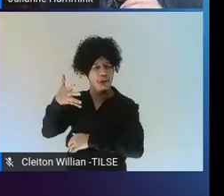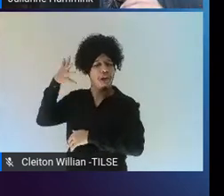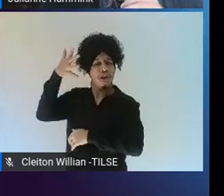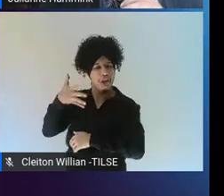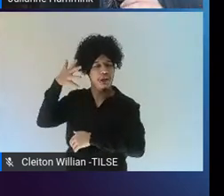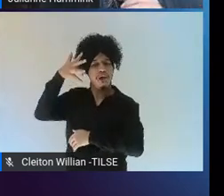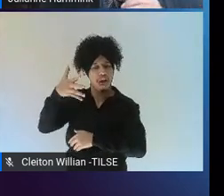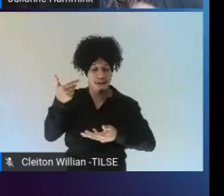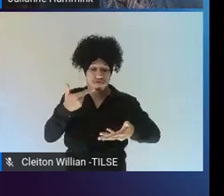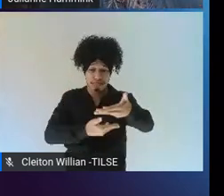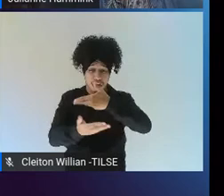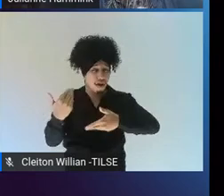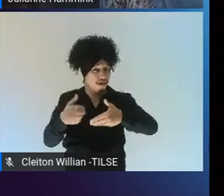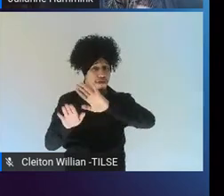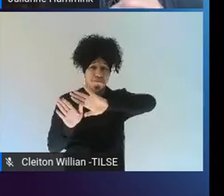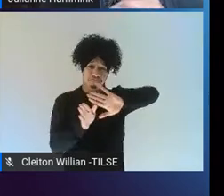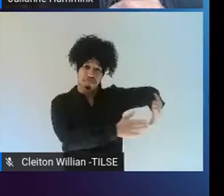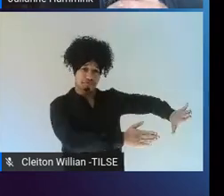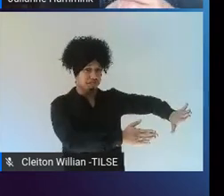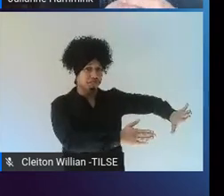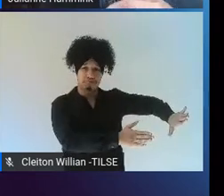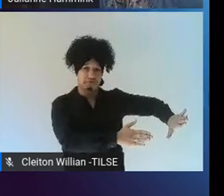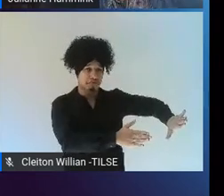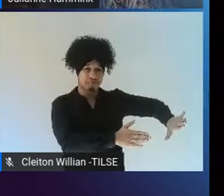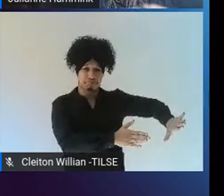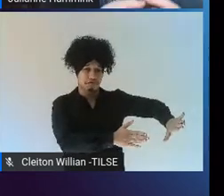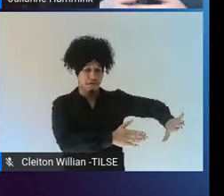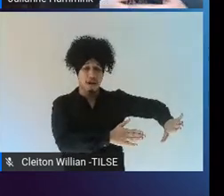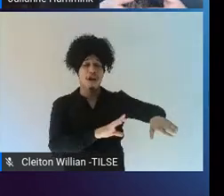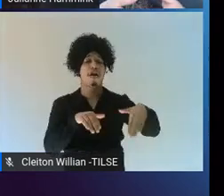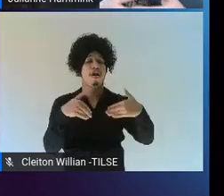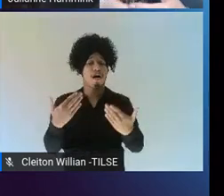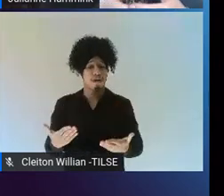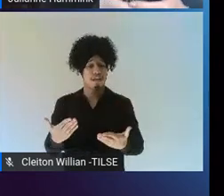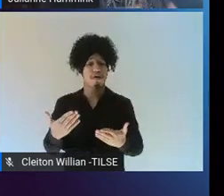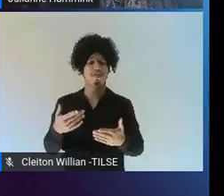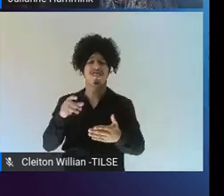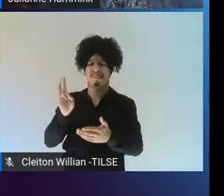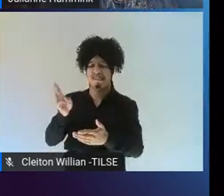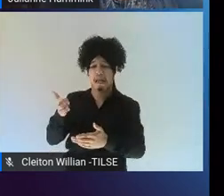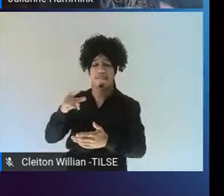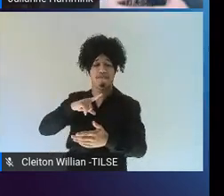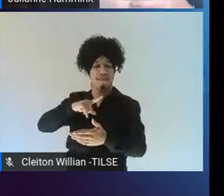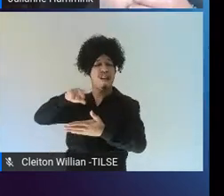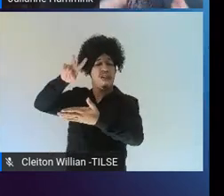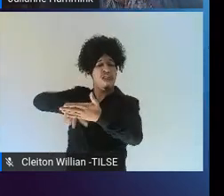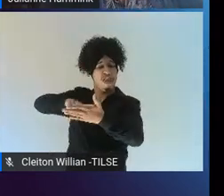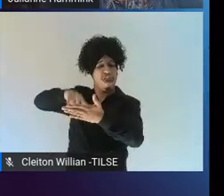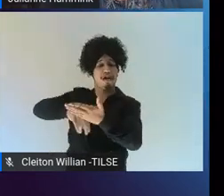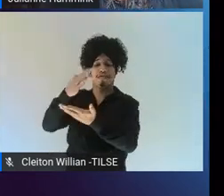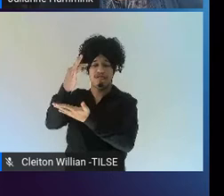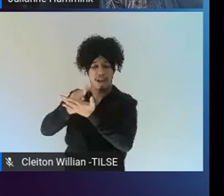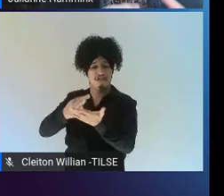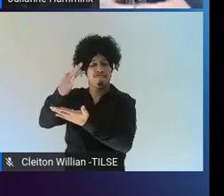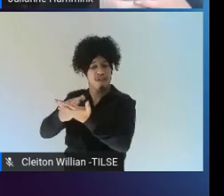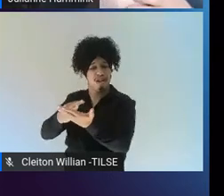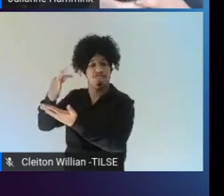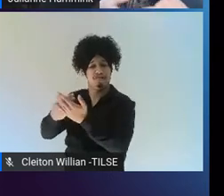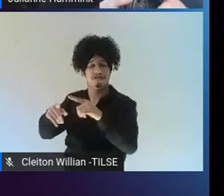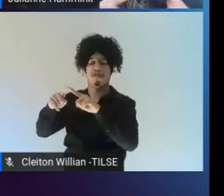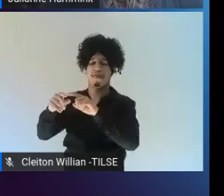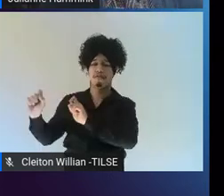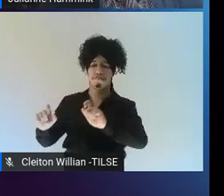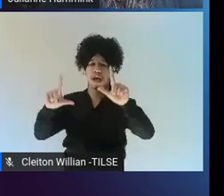There was a heavy reliance on doing reading and using texts and using PowerPoint slides